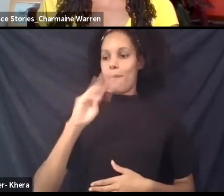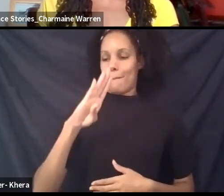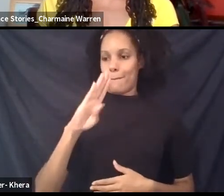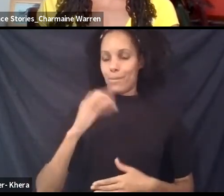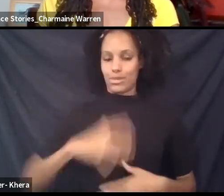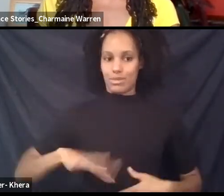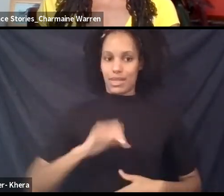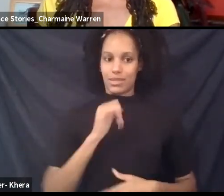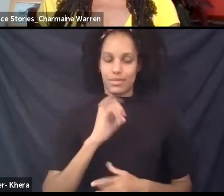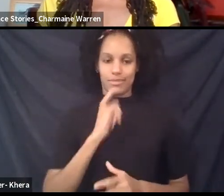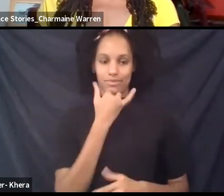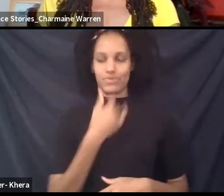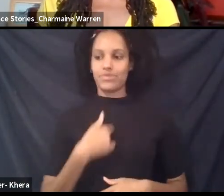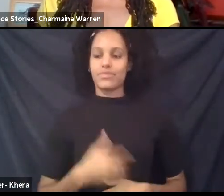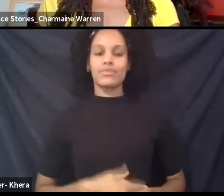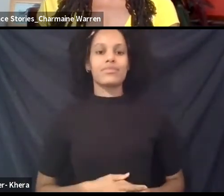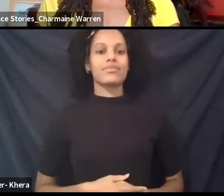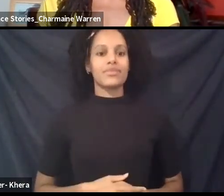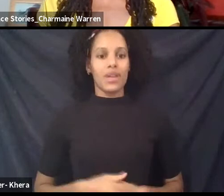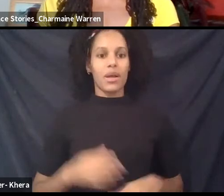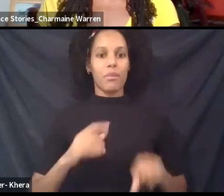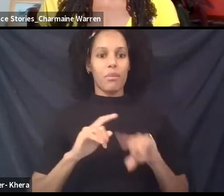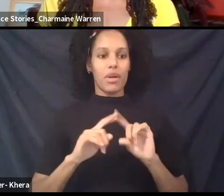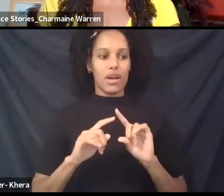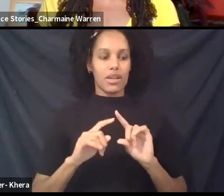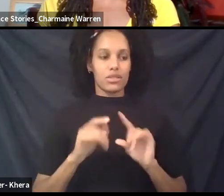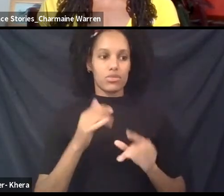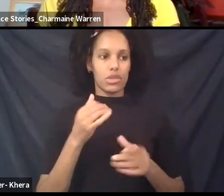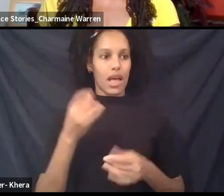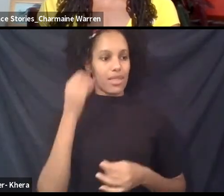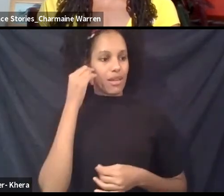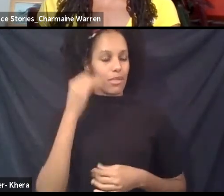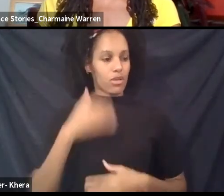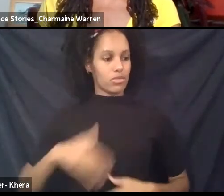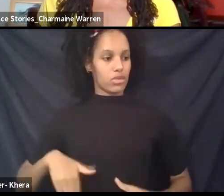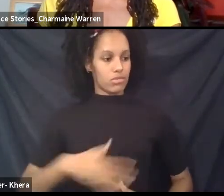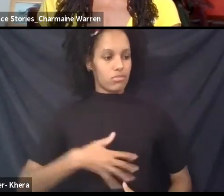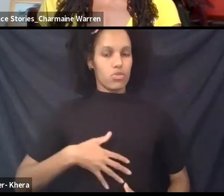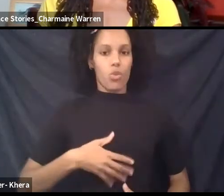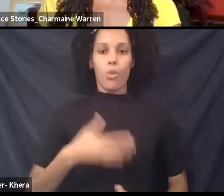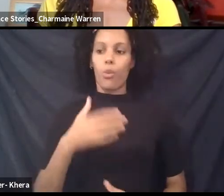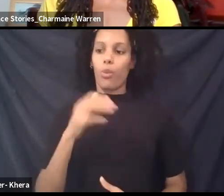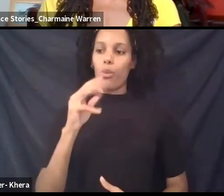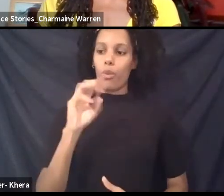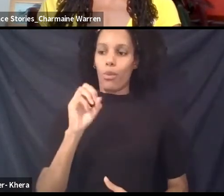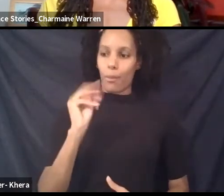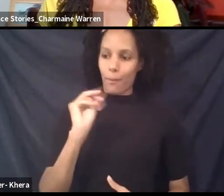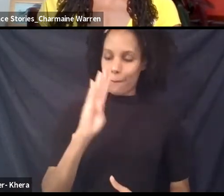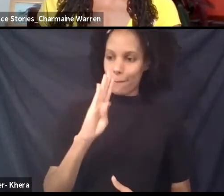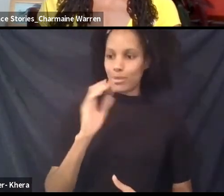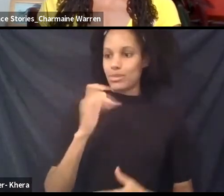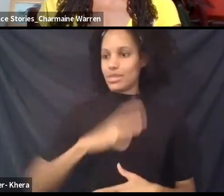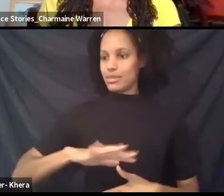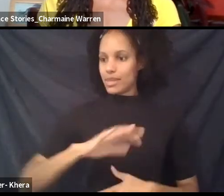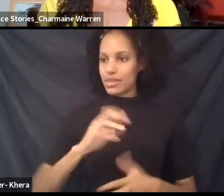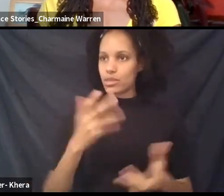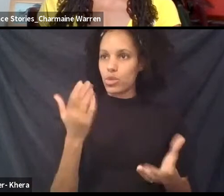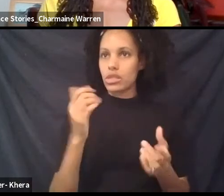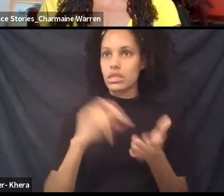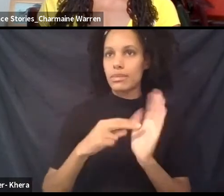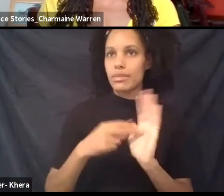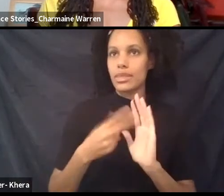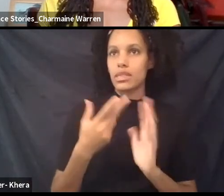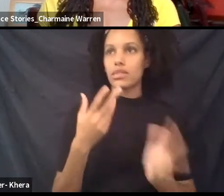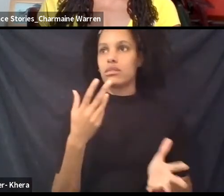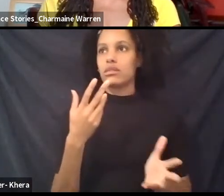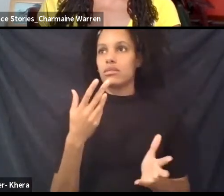these other feelings, these more poetic feelings about the womb space, you know, what does it mean to be held? What does it